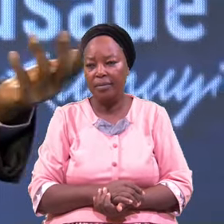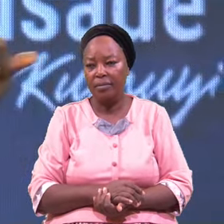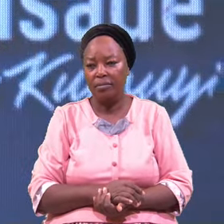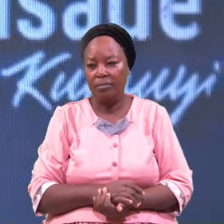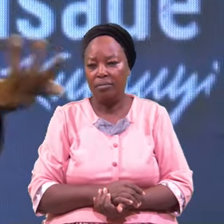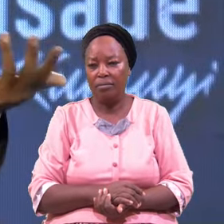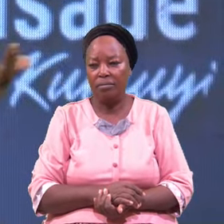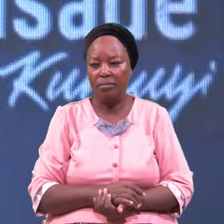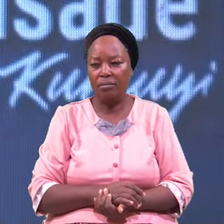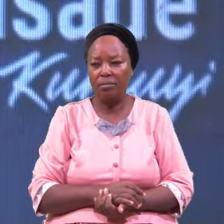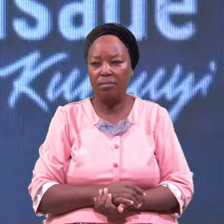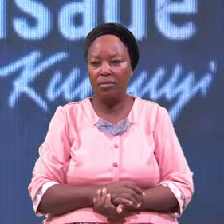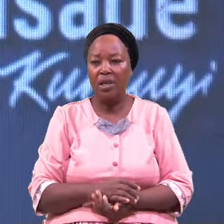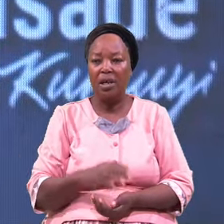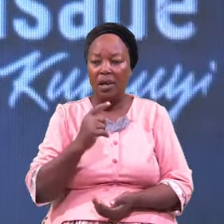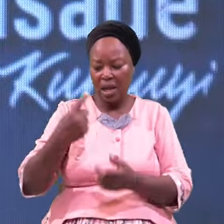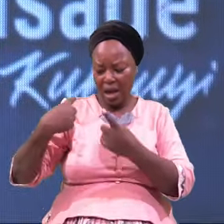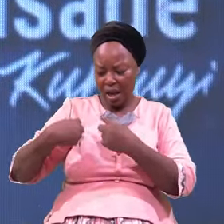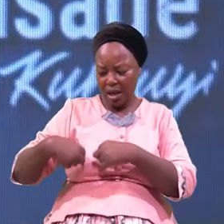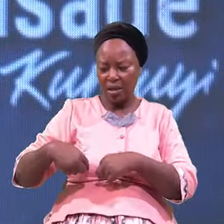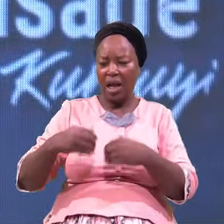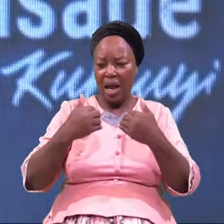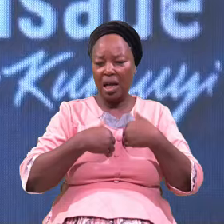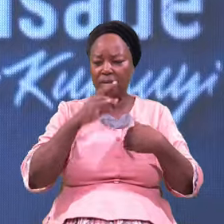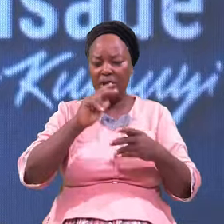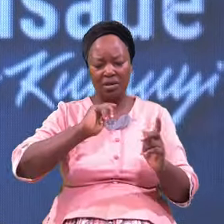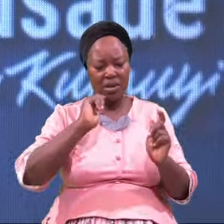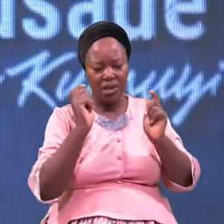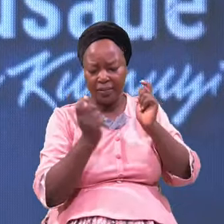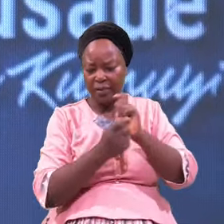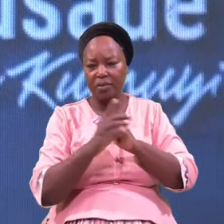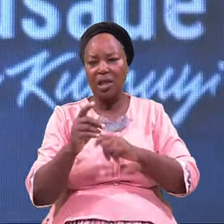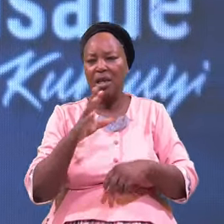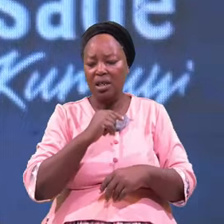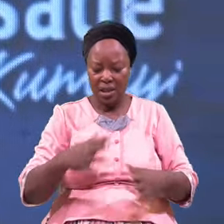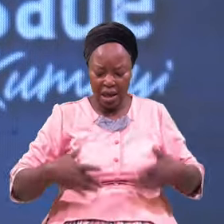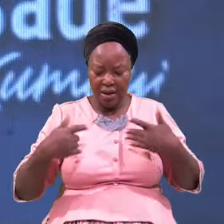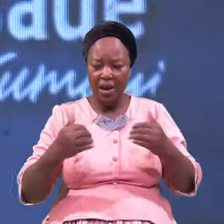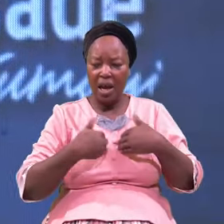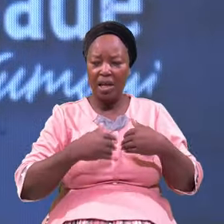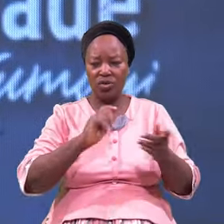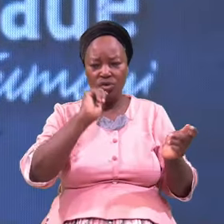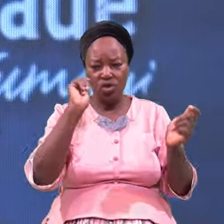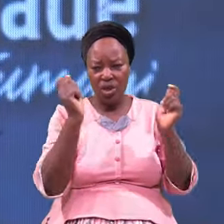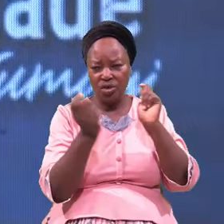His Heart Has Been Transformed His Life Had Changed